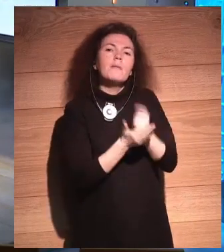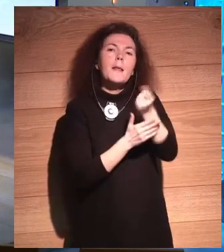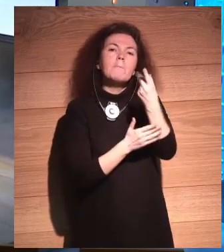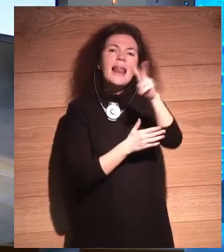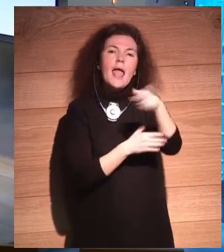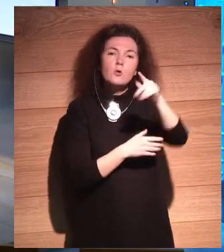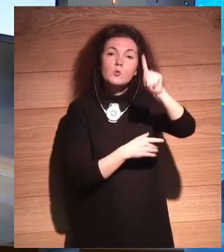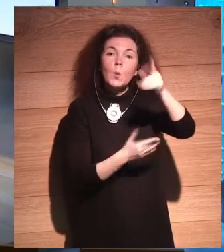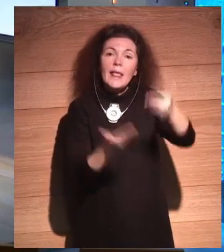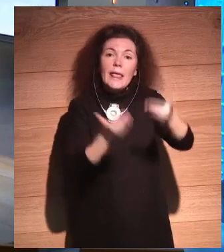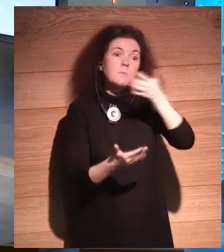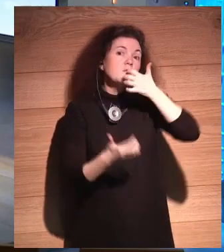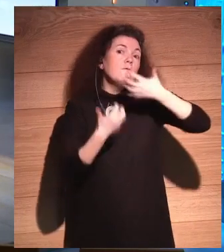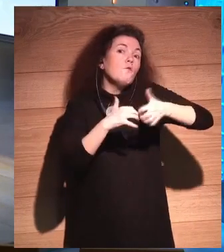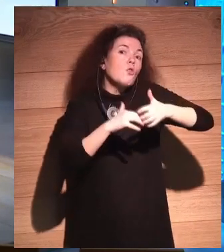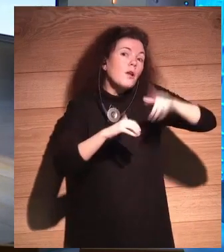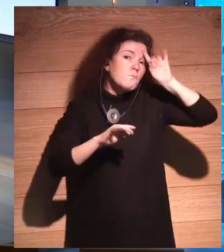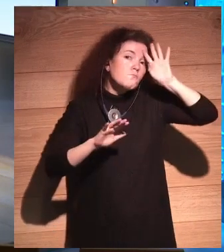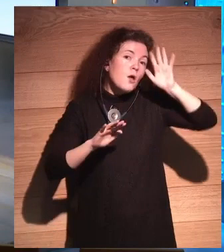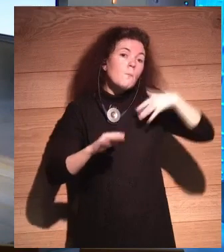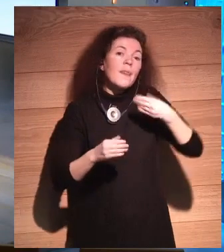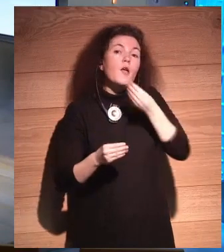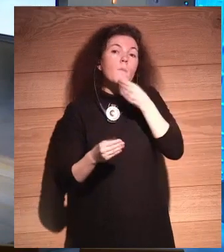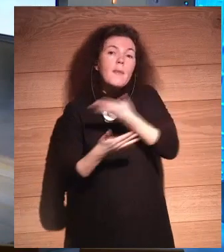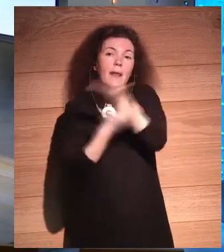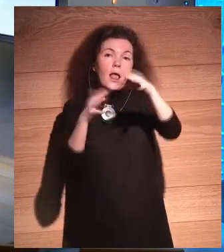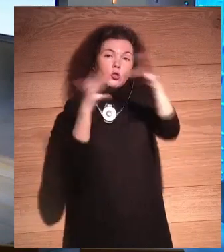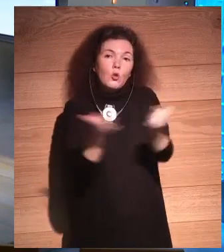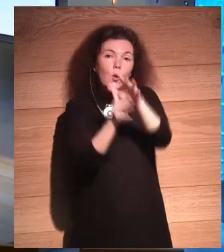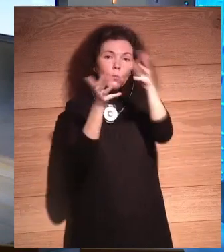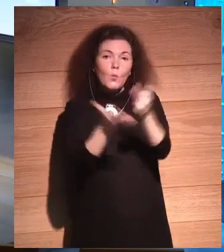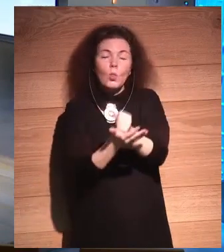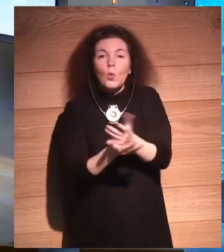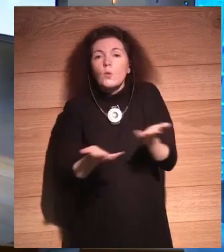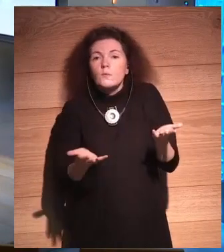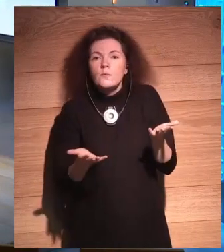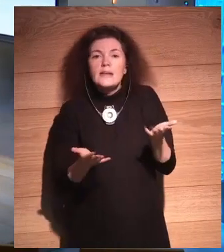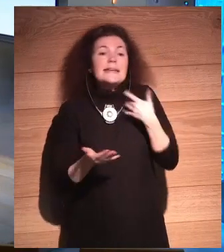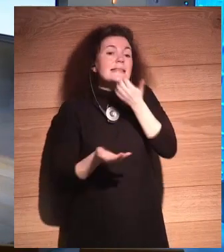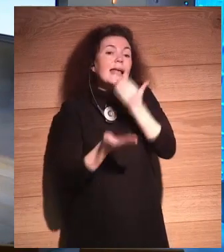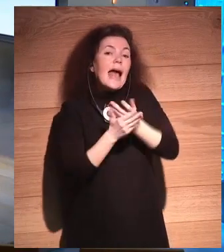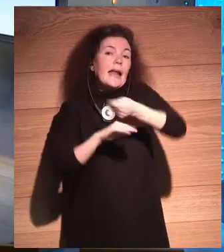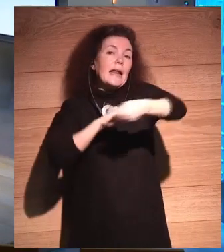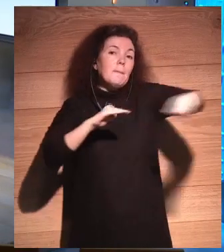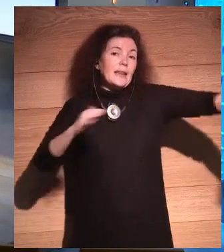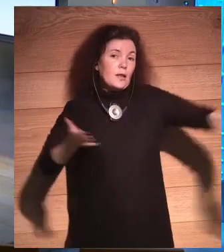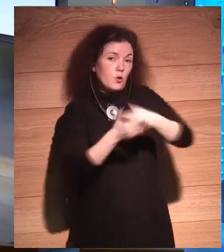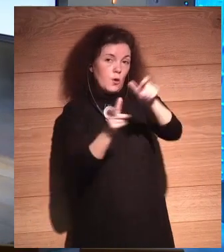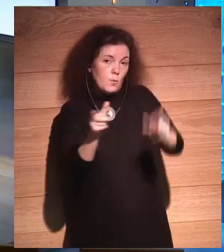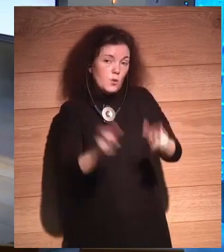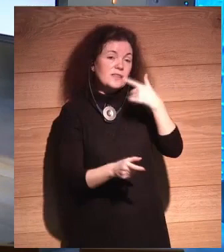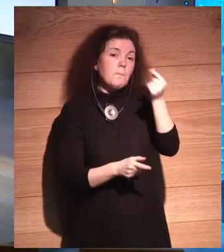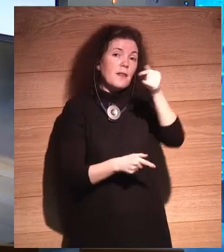we can feed everyone. I mean, if we distribute, you know, if the price comes down to 10 cents.